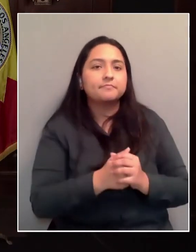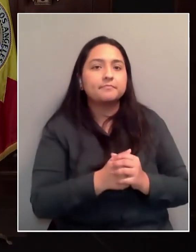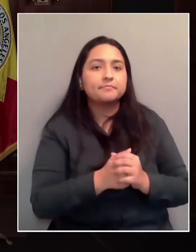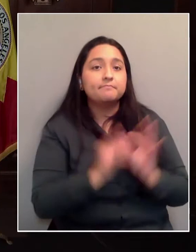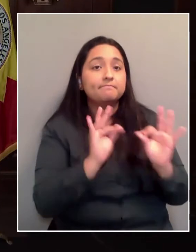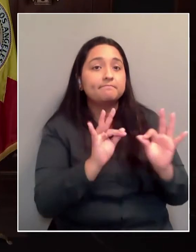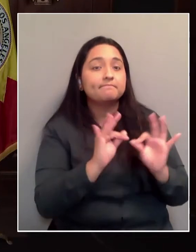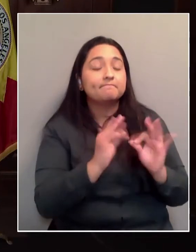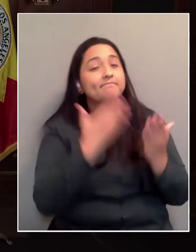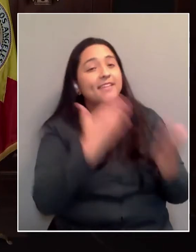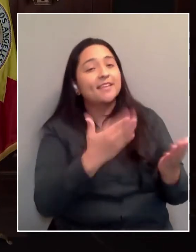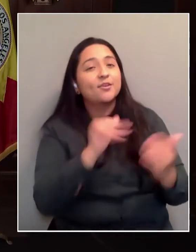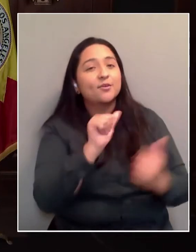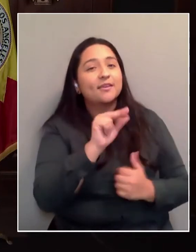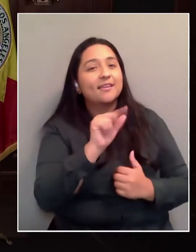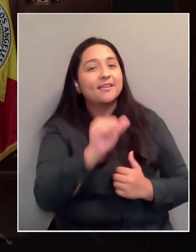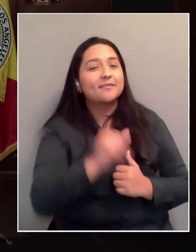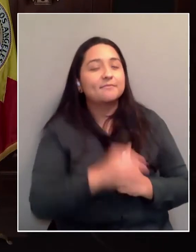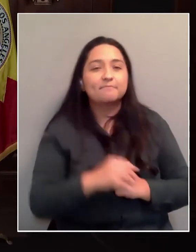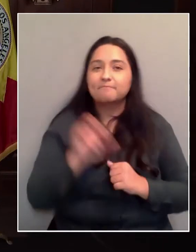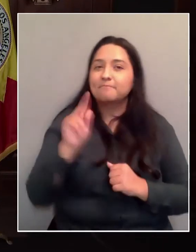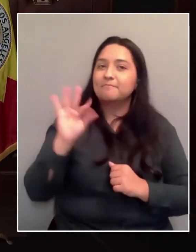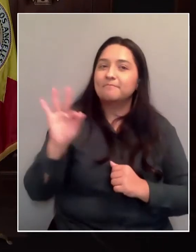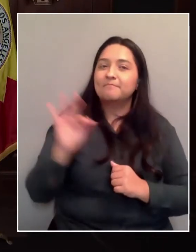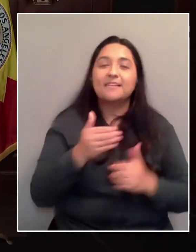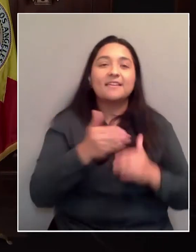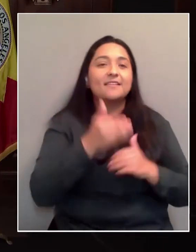Thank you, Anna. Okay. Thanks. Next question.